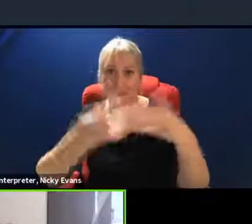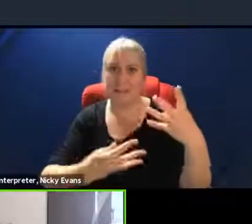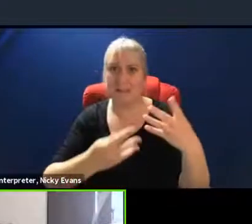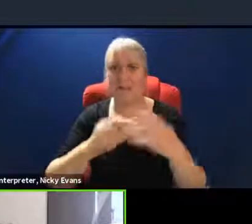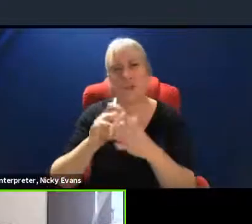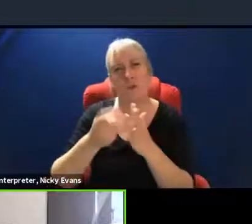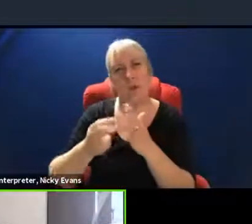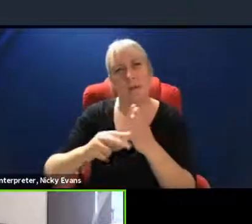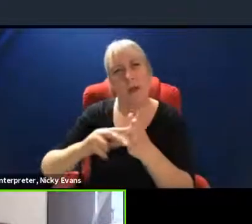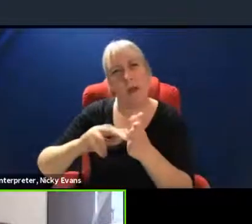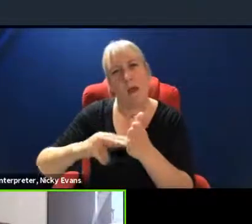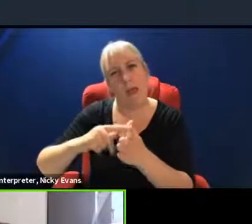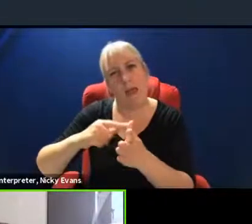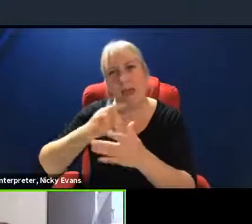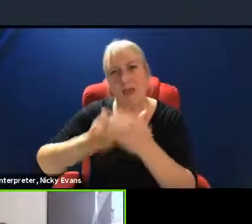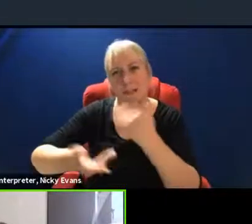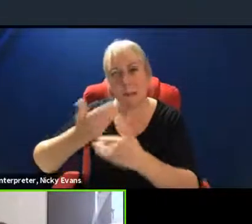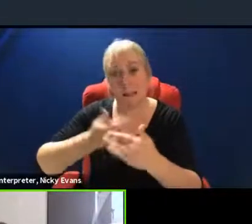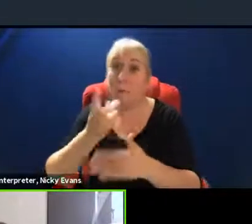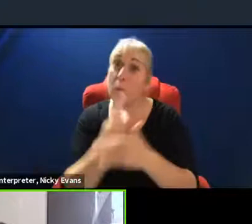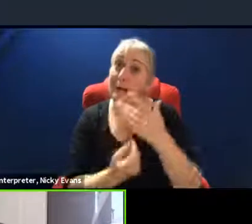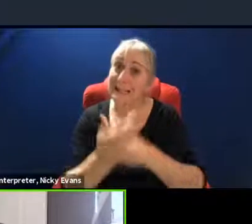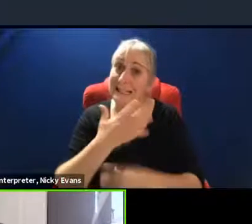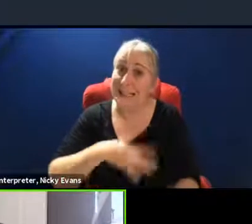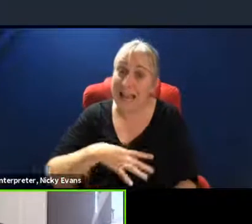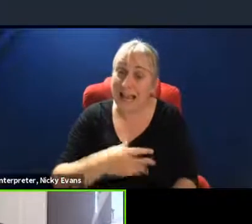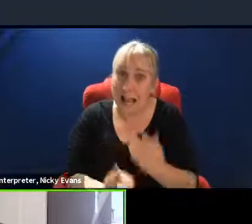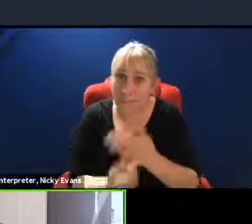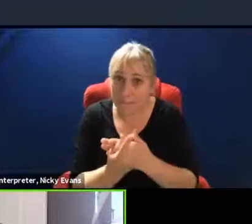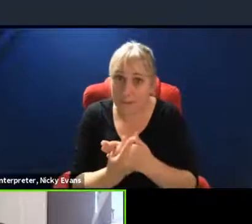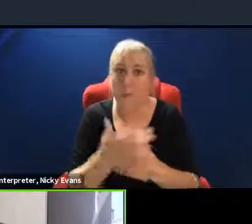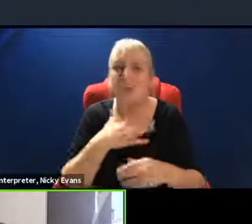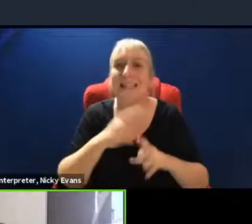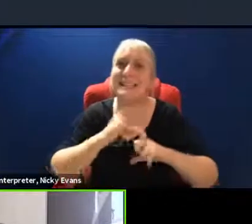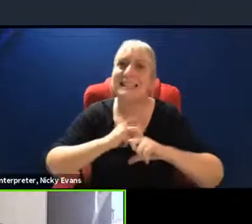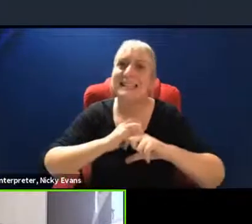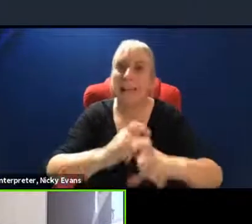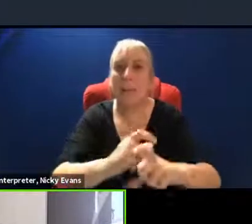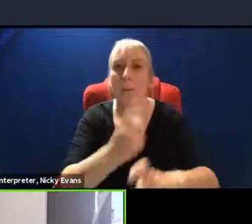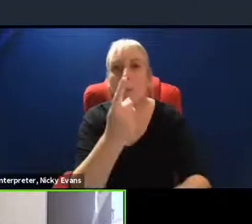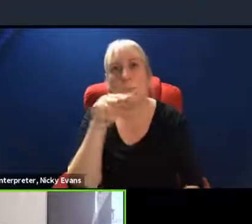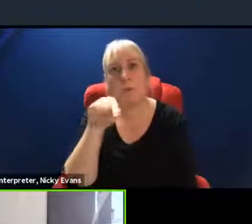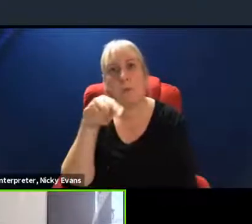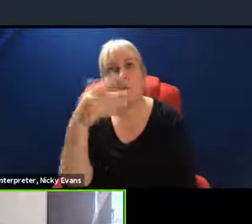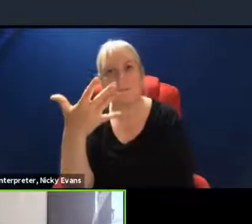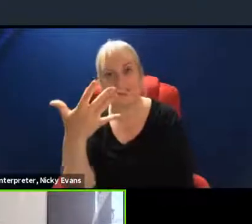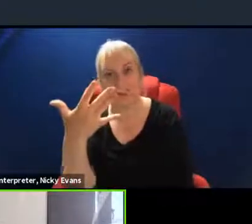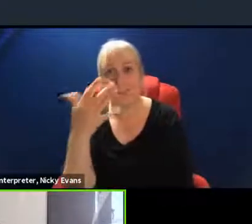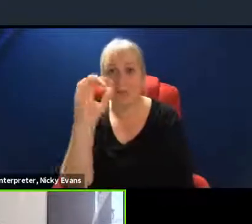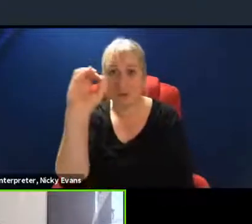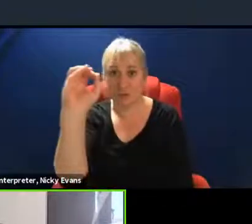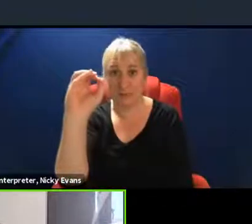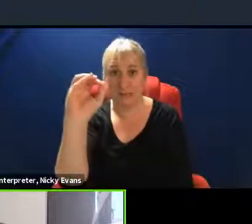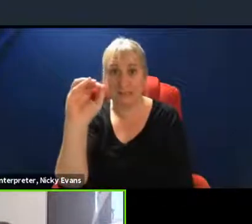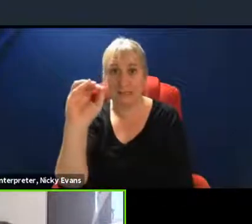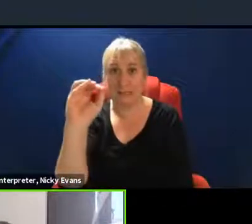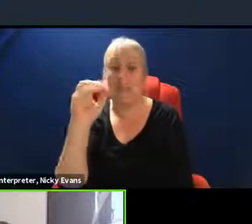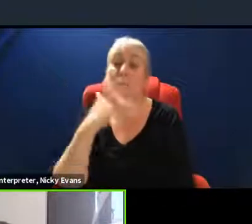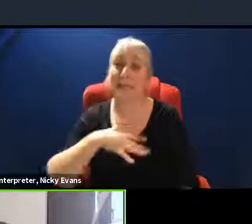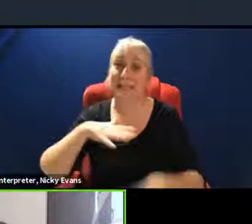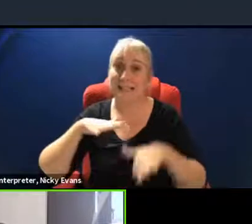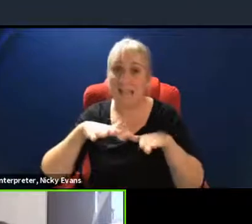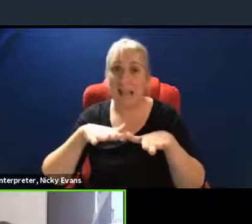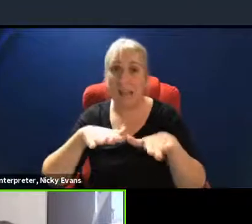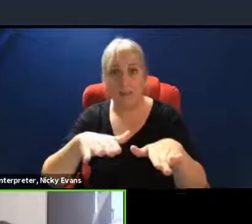us a little bit. But what needs to happen? We need to stay below 1.5 degrees of warming. And that means